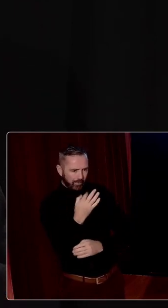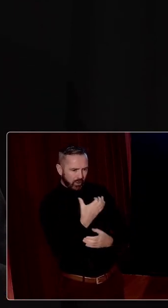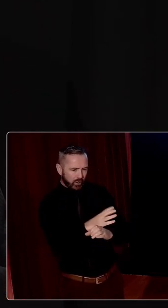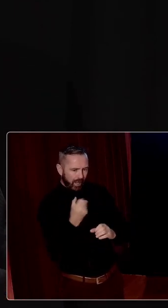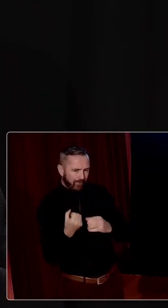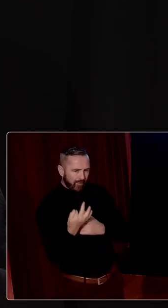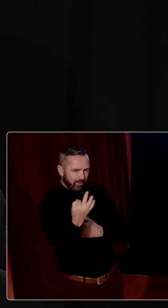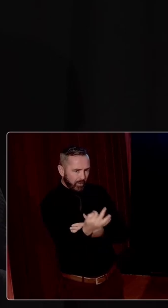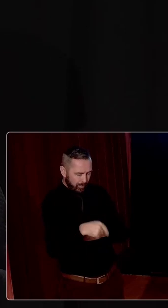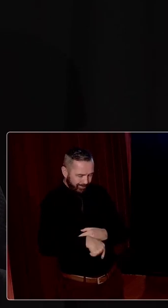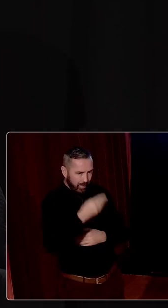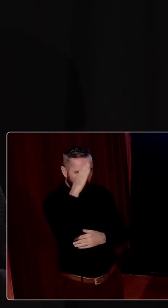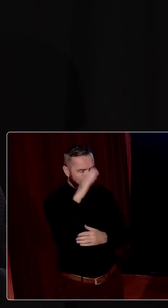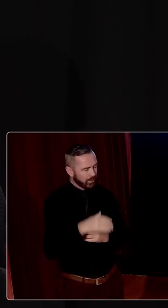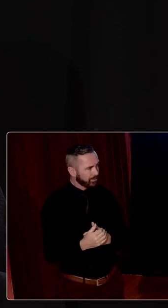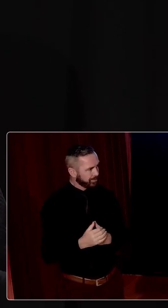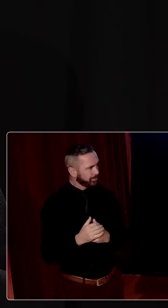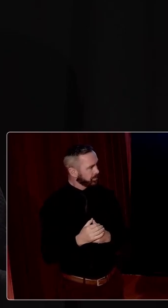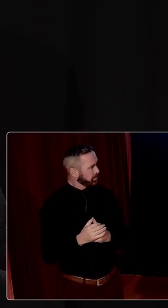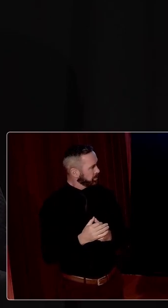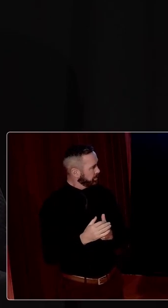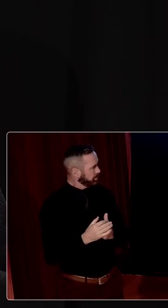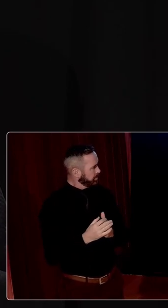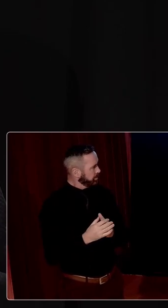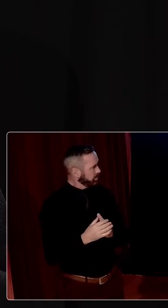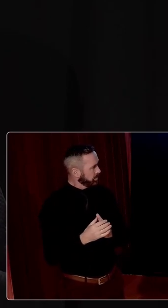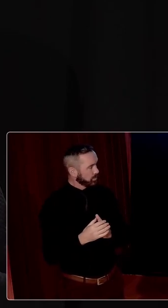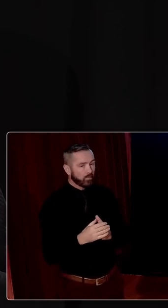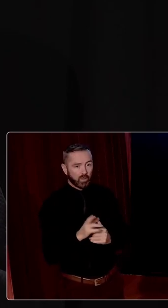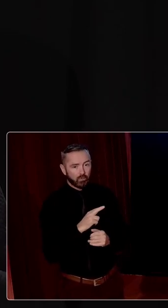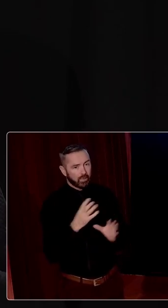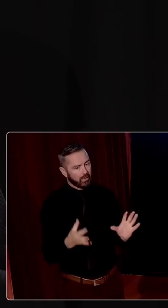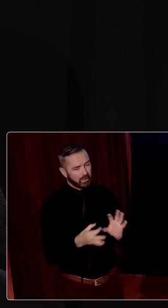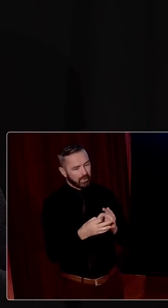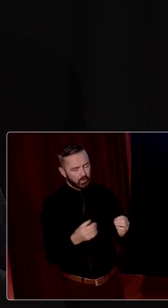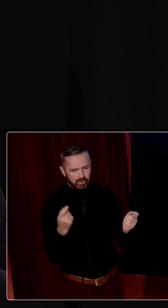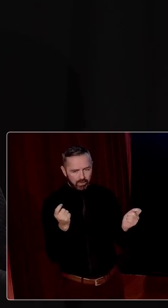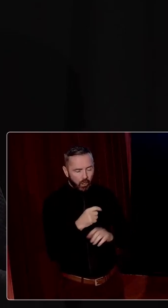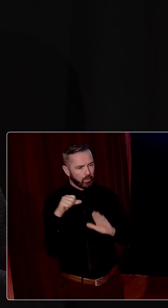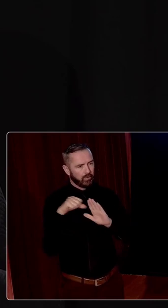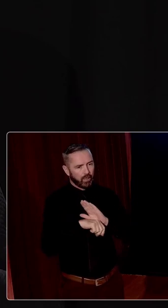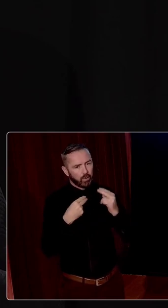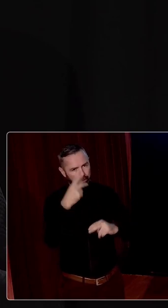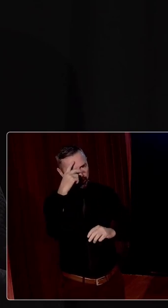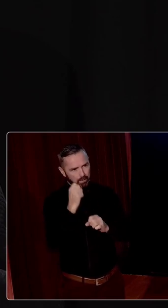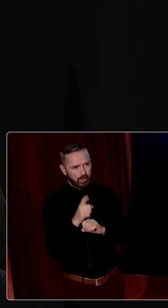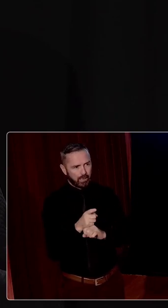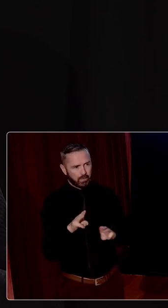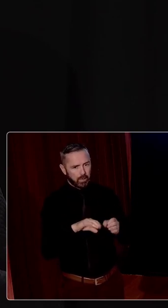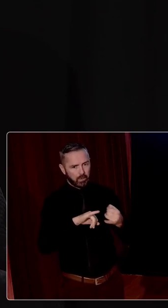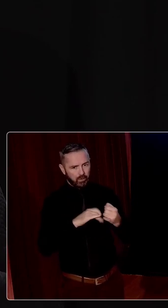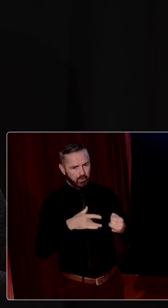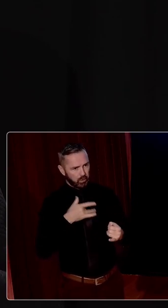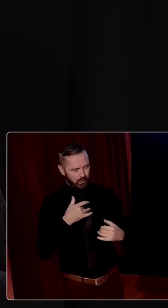to have a future in Ireland? It comes on the back of, of, of terrible failure. And we do need to think about those who felt they had no